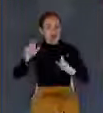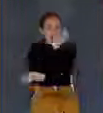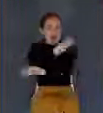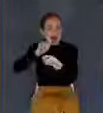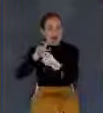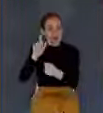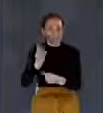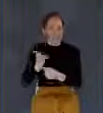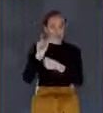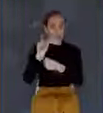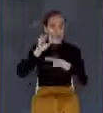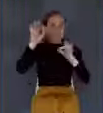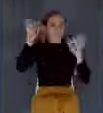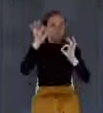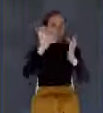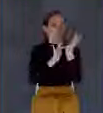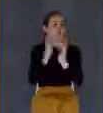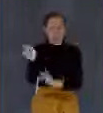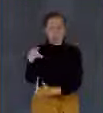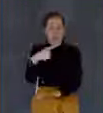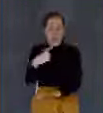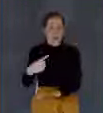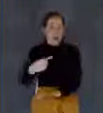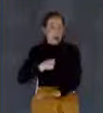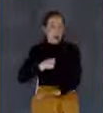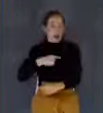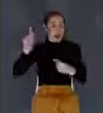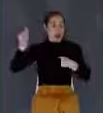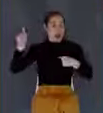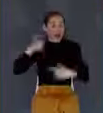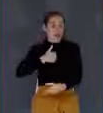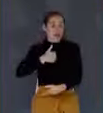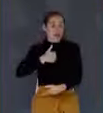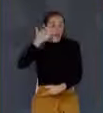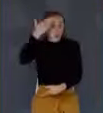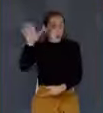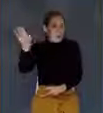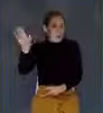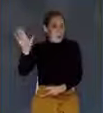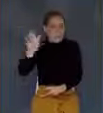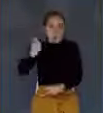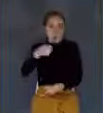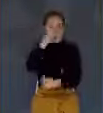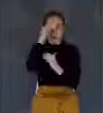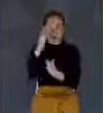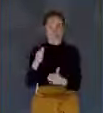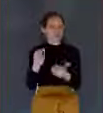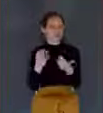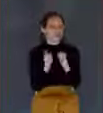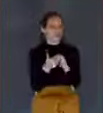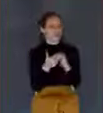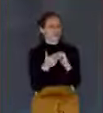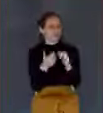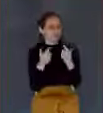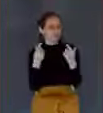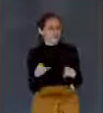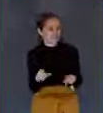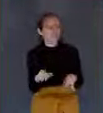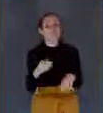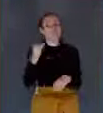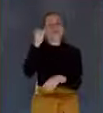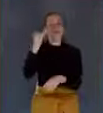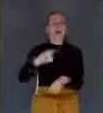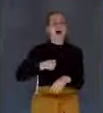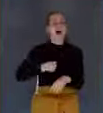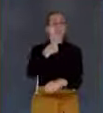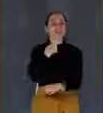knows that, not even me, only the Father. You say, how can that work together? Well, if I said to you, in the next 40